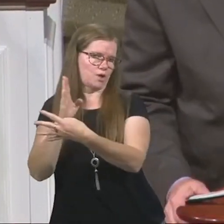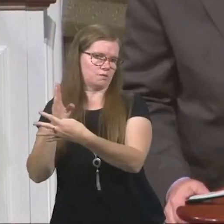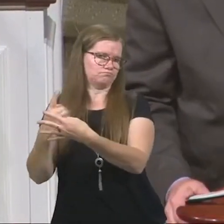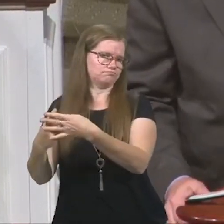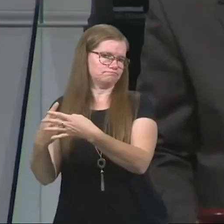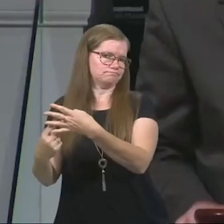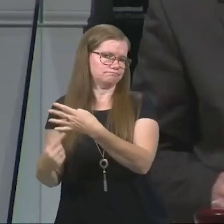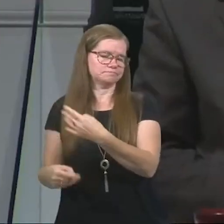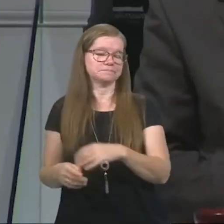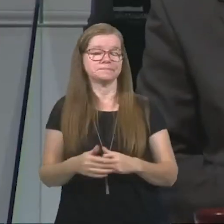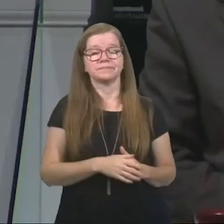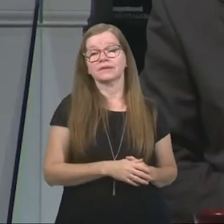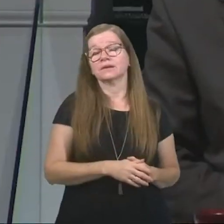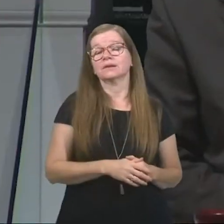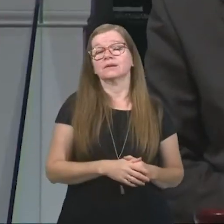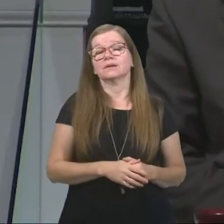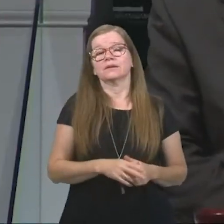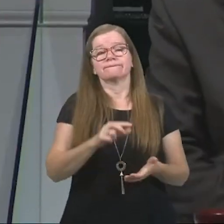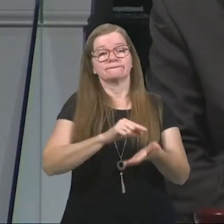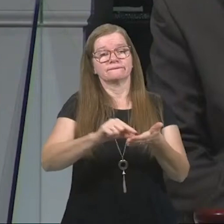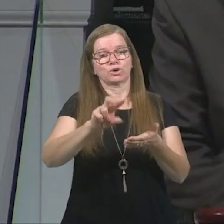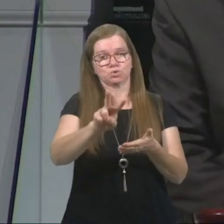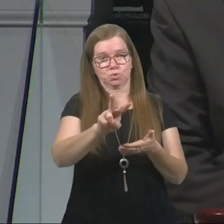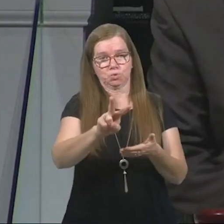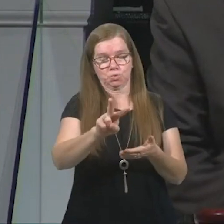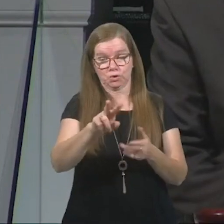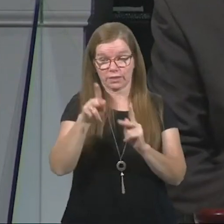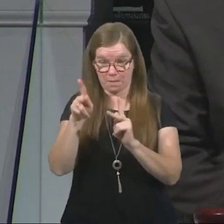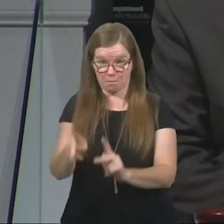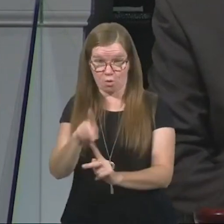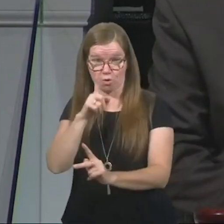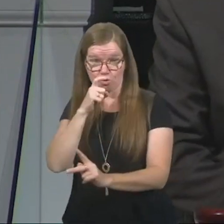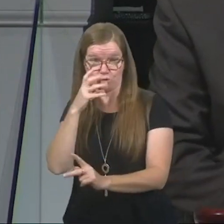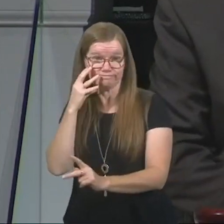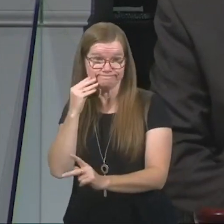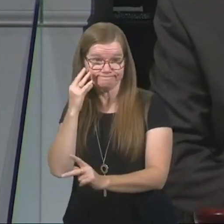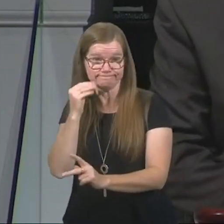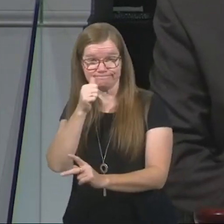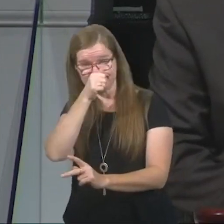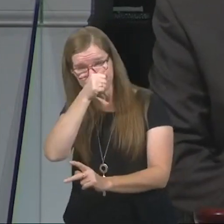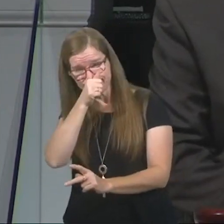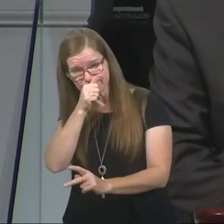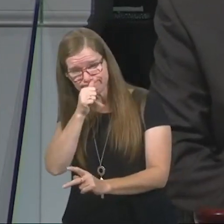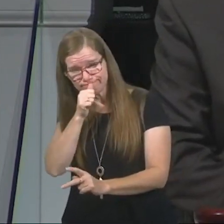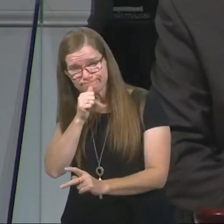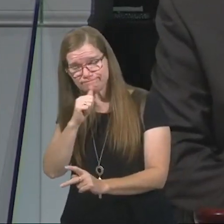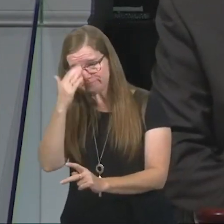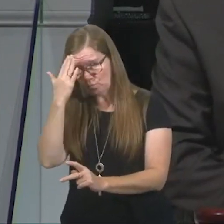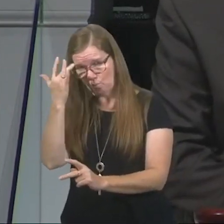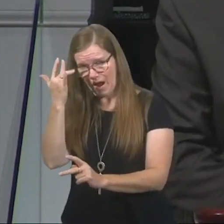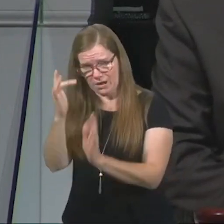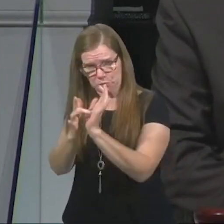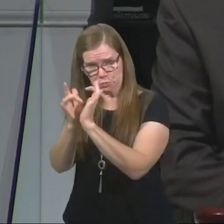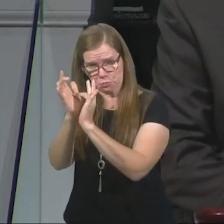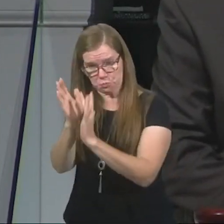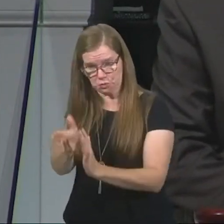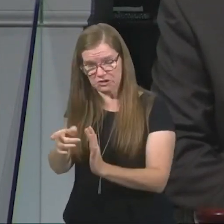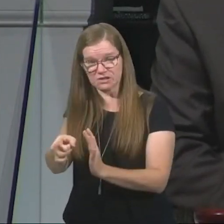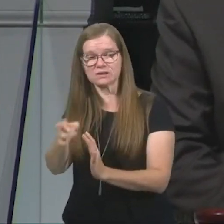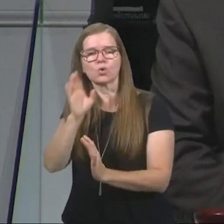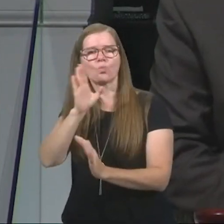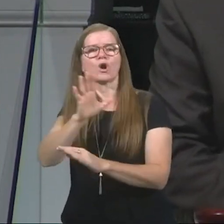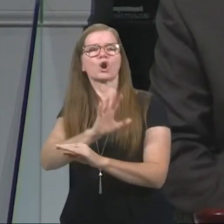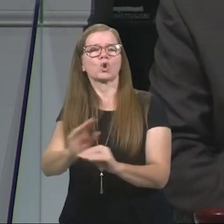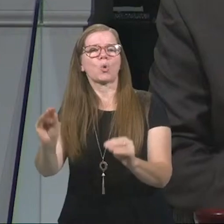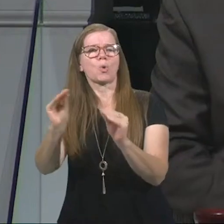two. That he, the person that's going through a difficult time or going through the trials of life because he's a Christian, would no longer